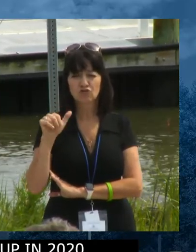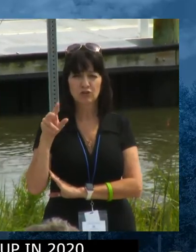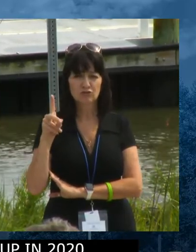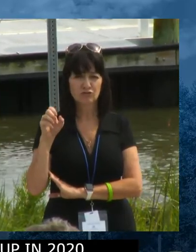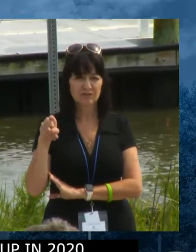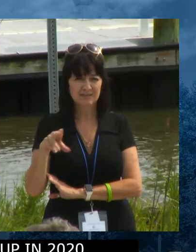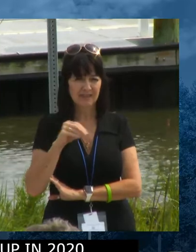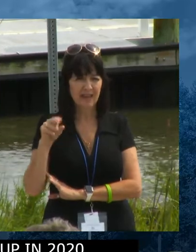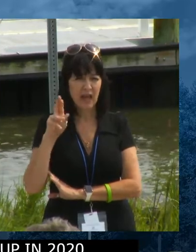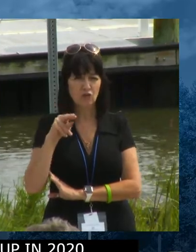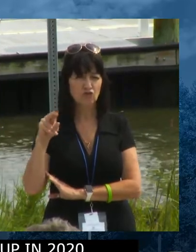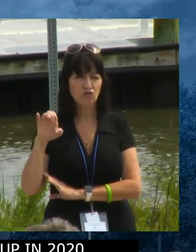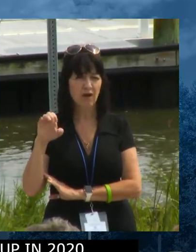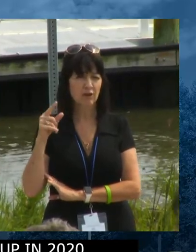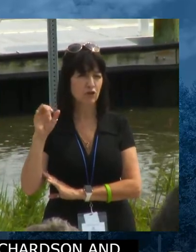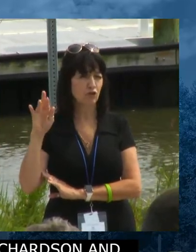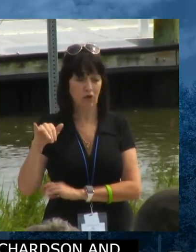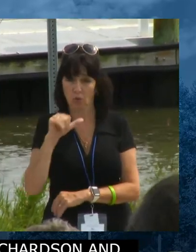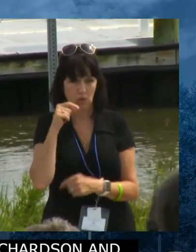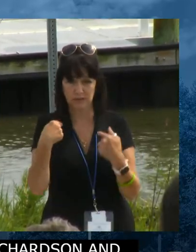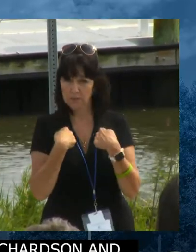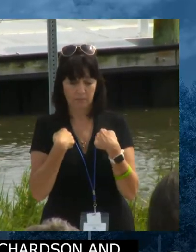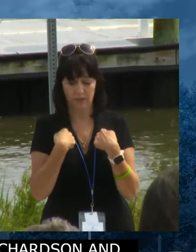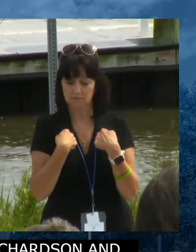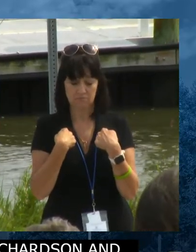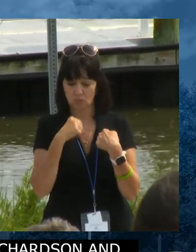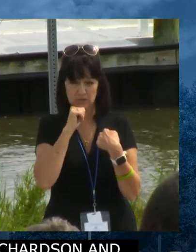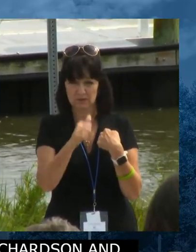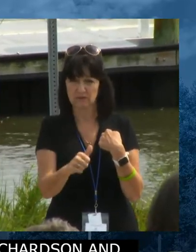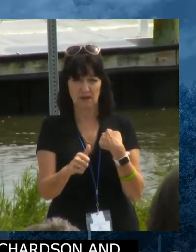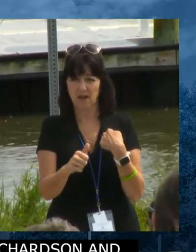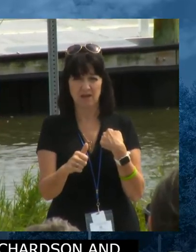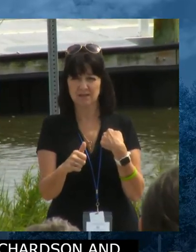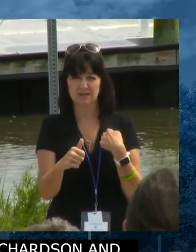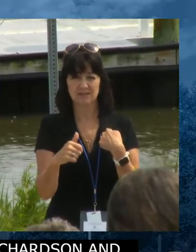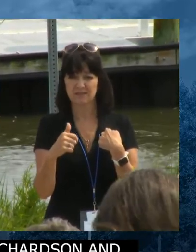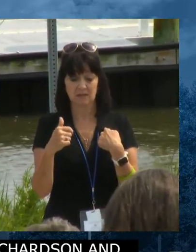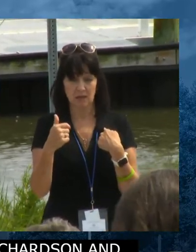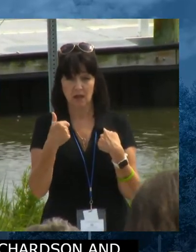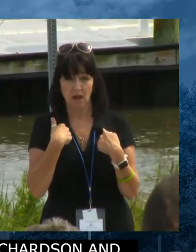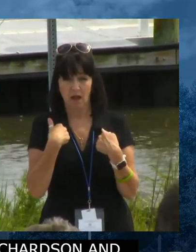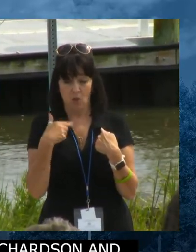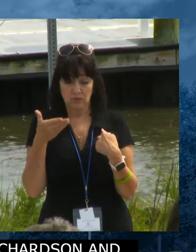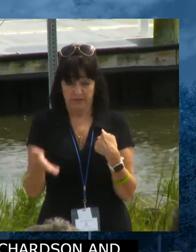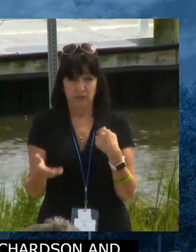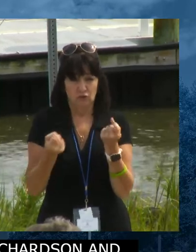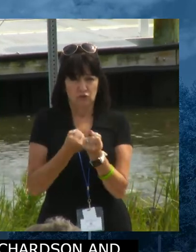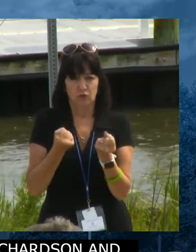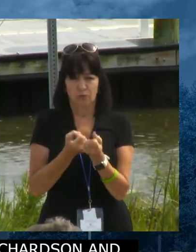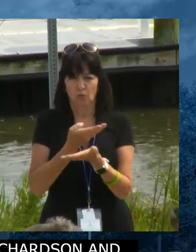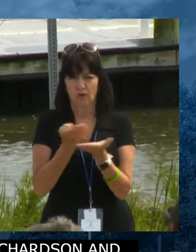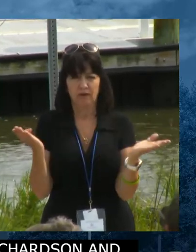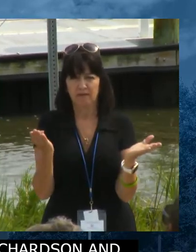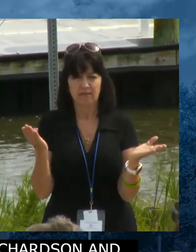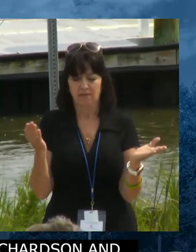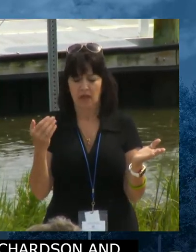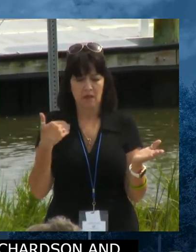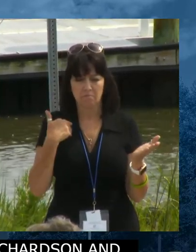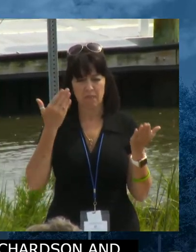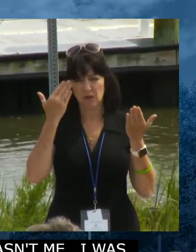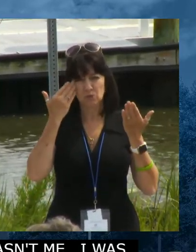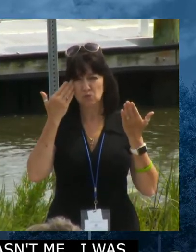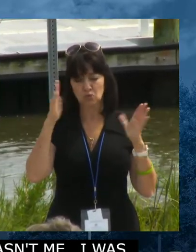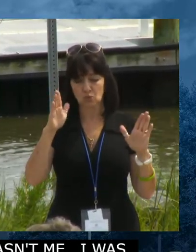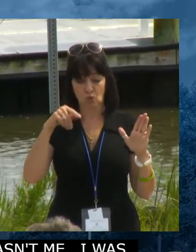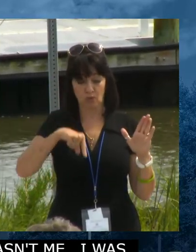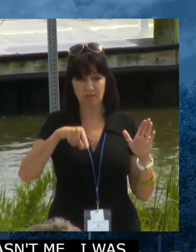It wasn't me. It wasn't me. I was there to support them. I didn't know where they were going with this task